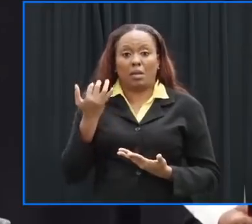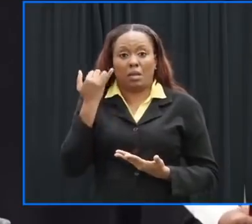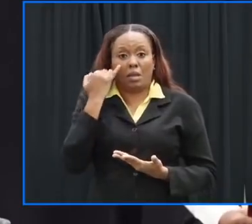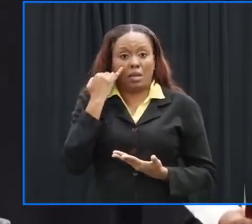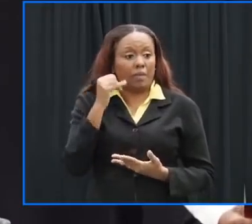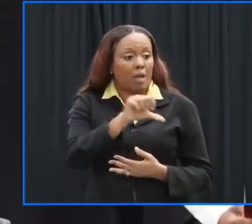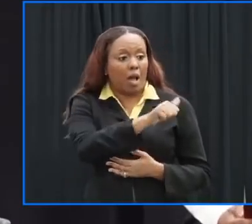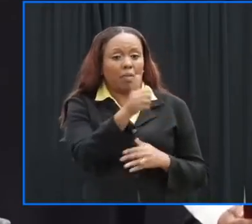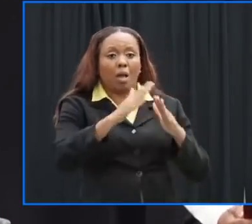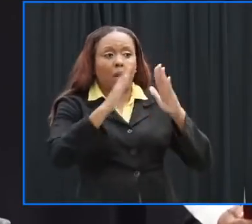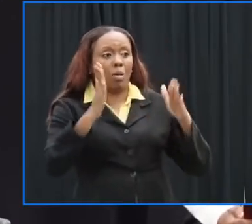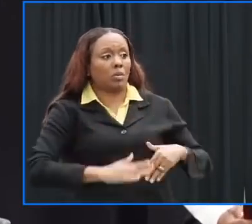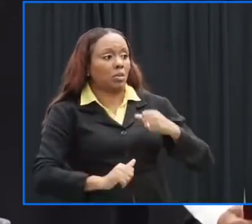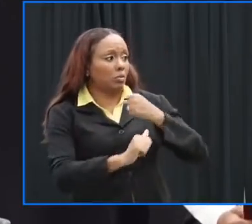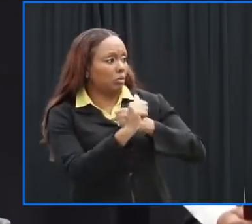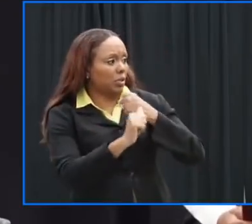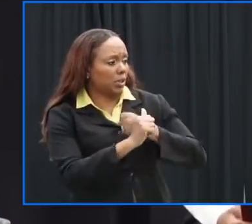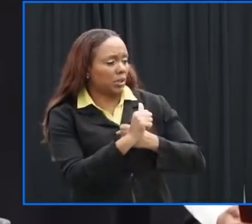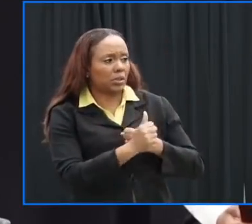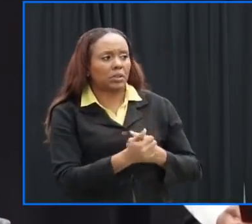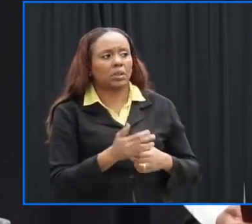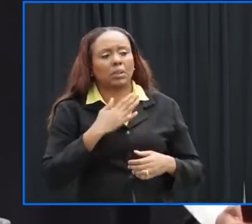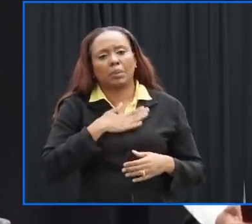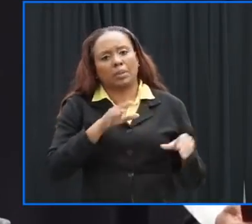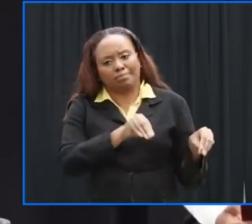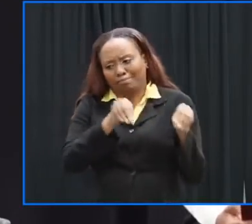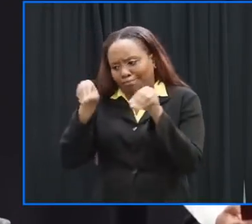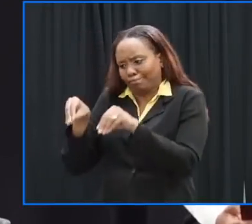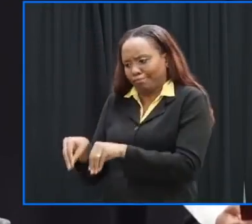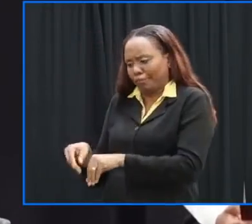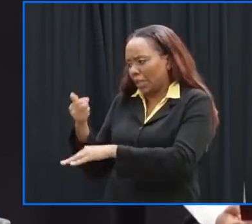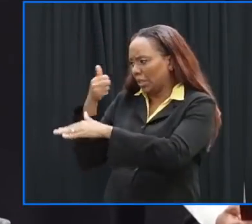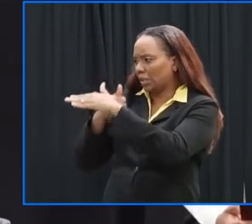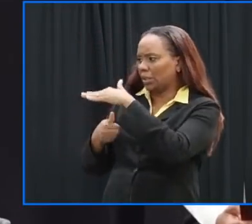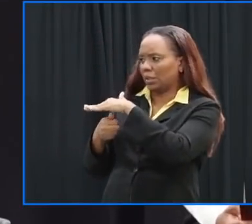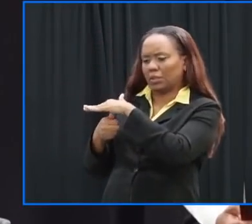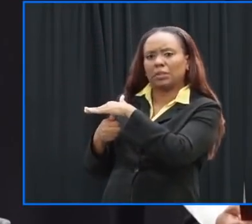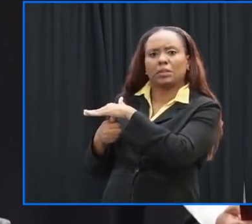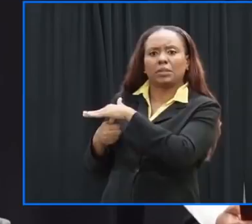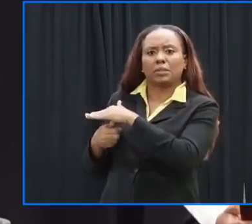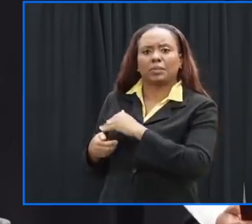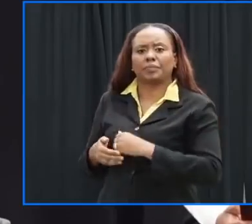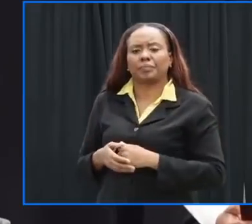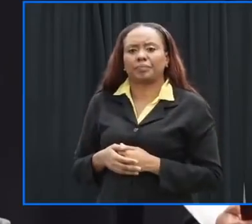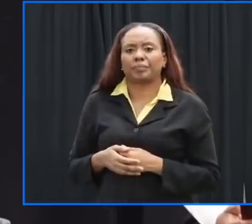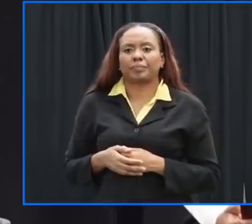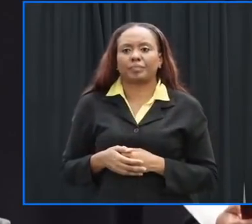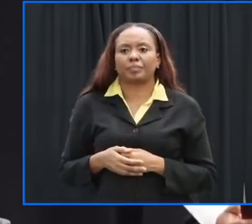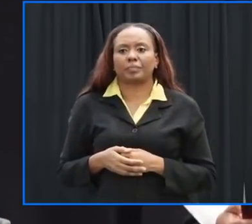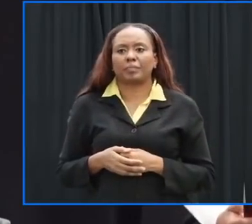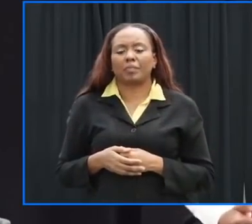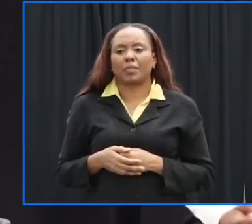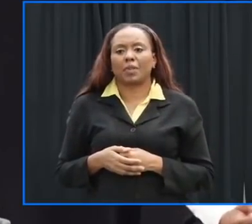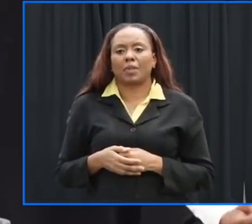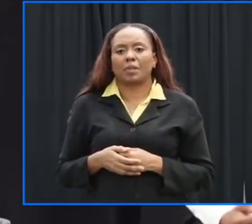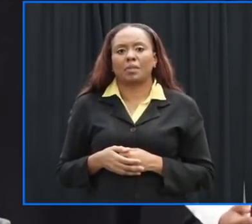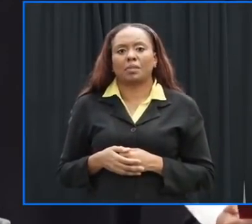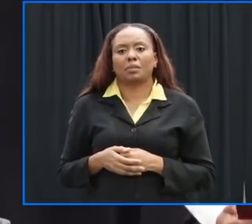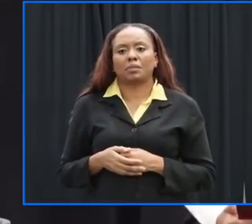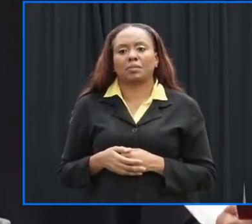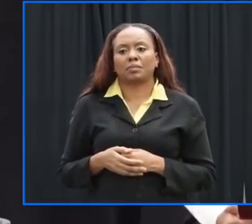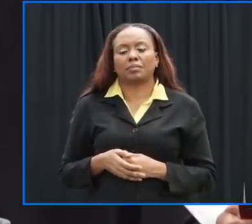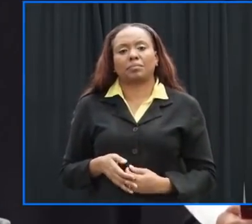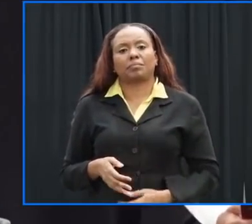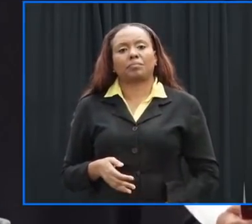then i really suggest that you make use of the shelters that we have i have in my life now seen too many